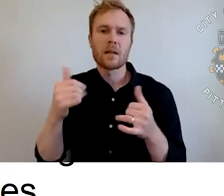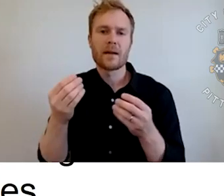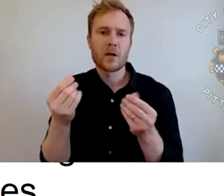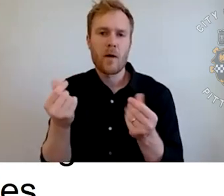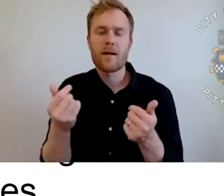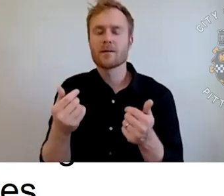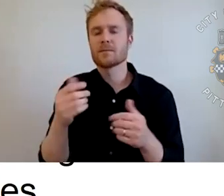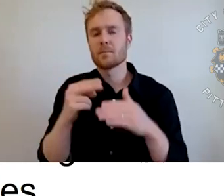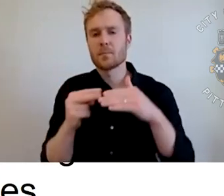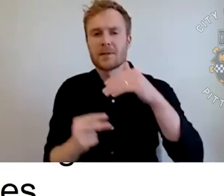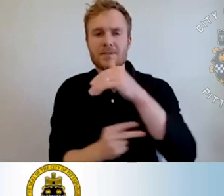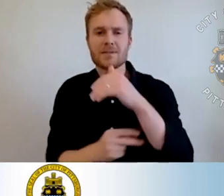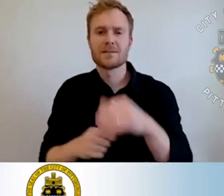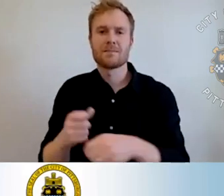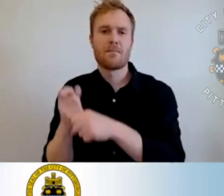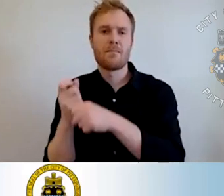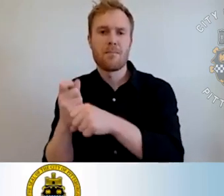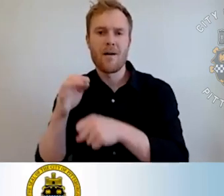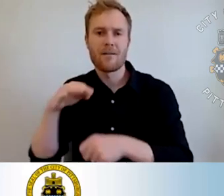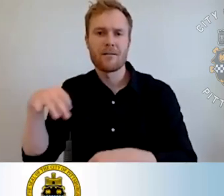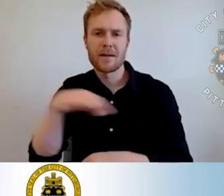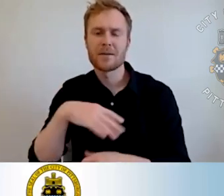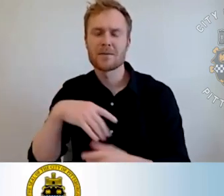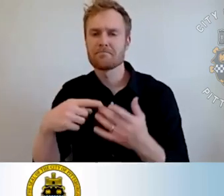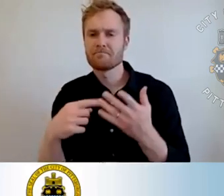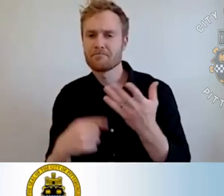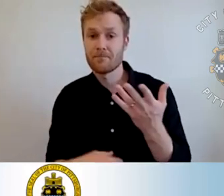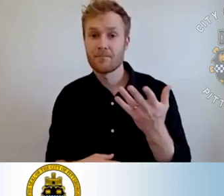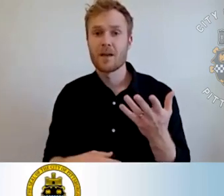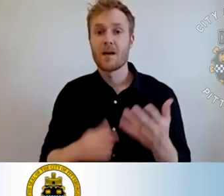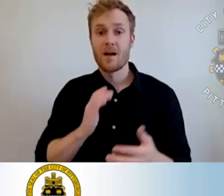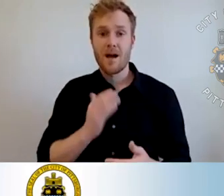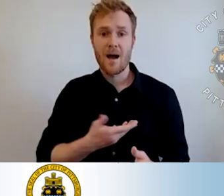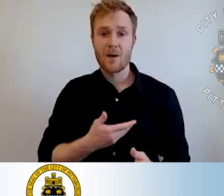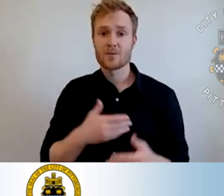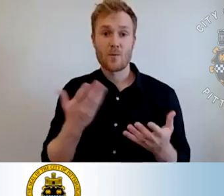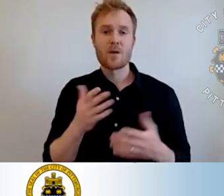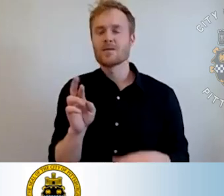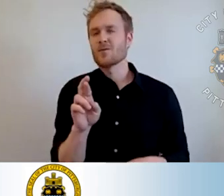they have two different covers. If you're looking for the capital one, ours is the one with the lightning on the right-hand side.